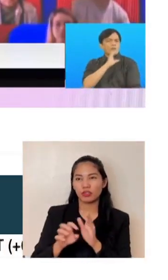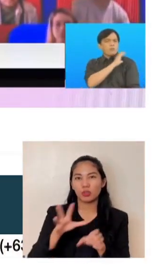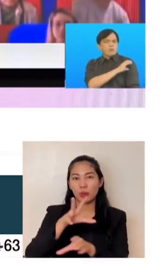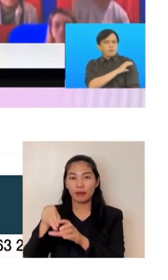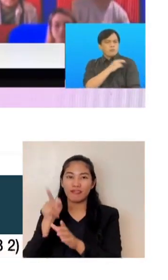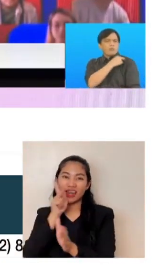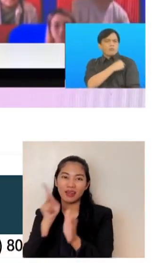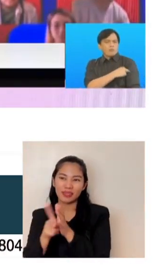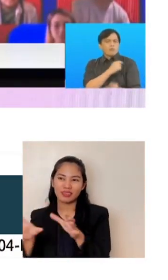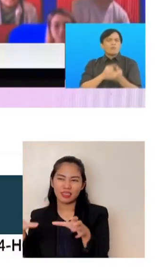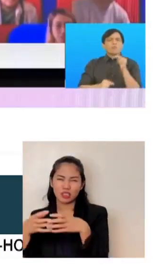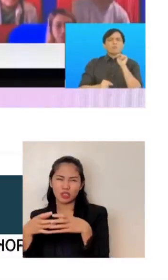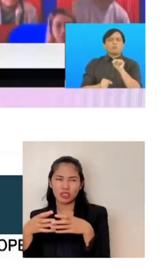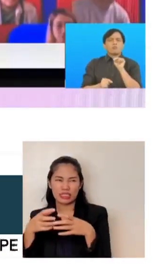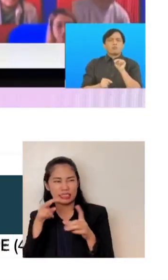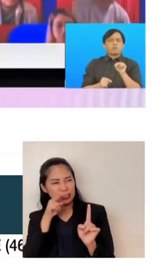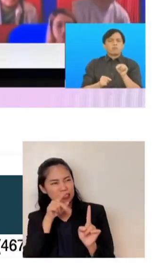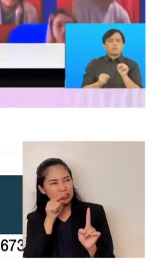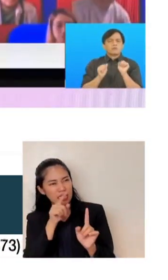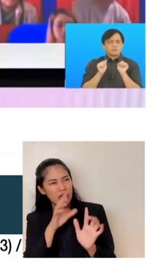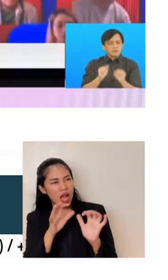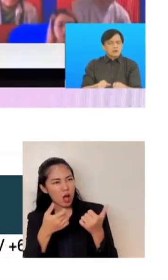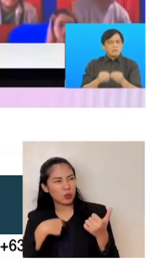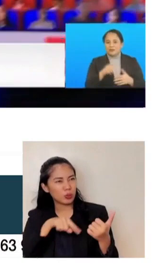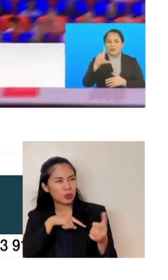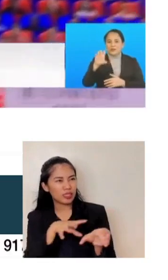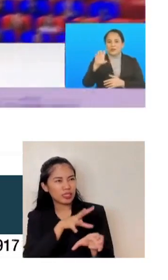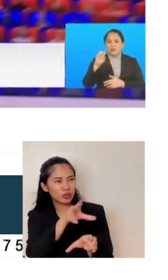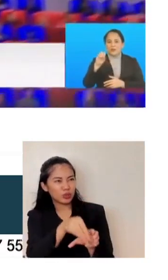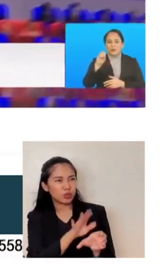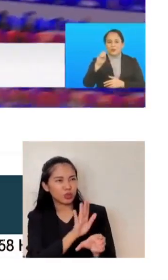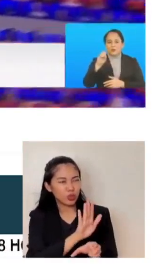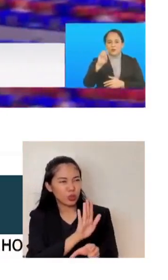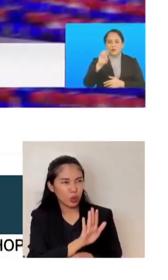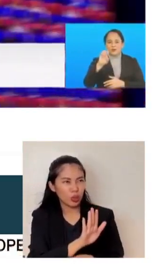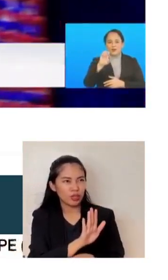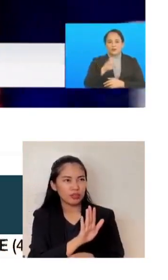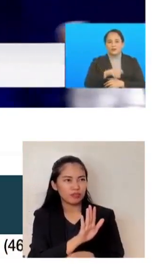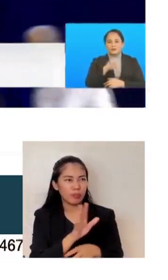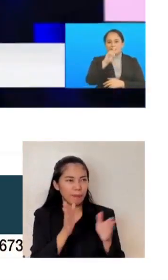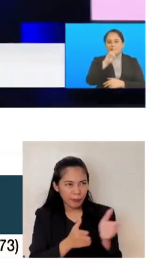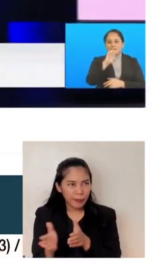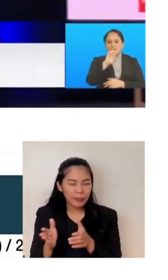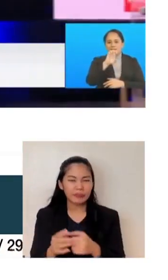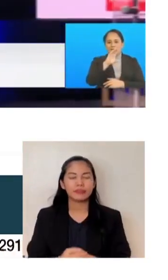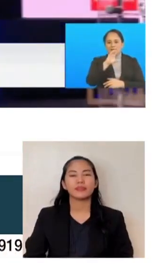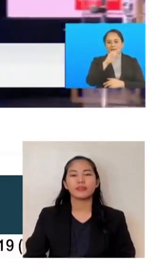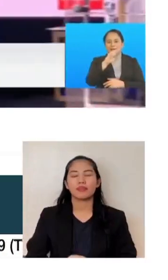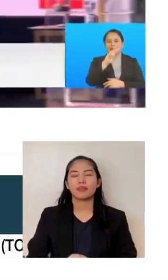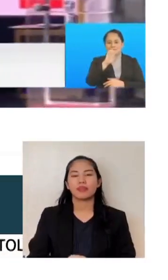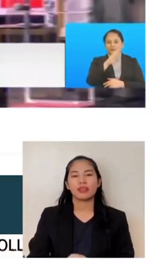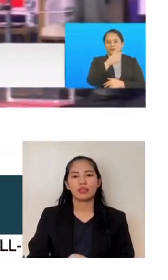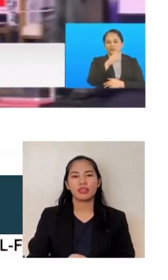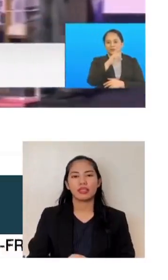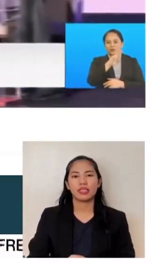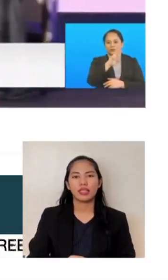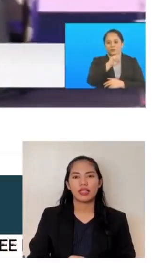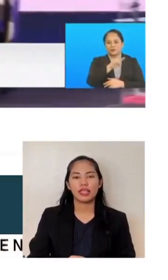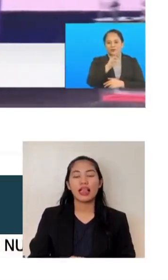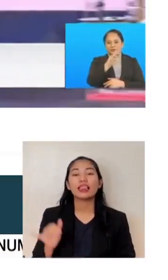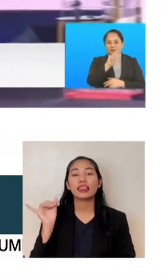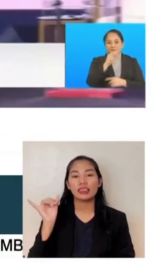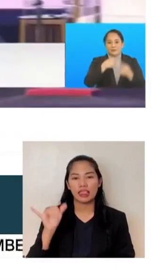how do we come in into your framework? And therefore, it somehow affects